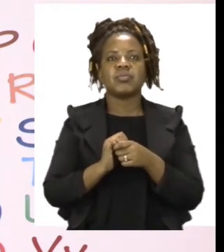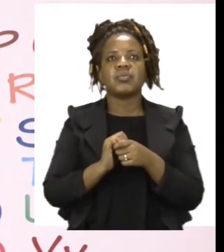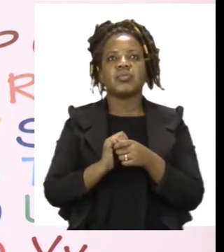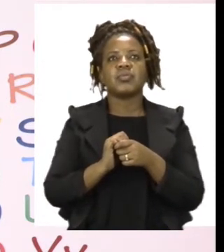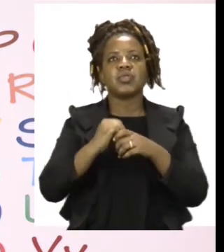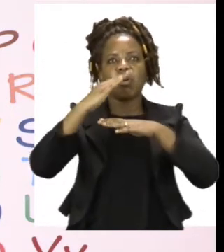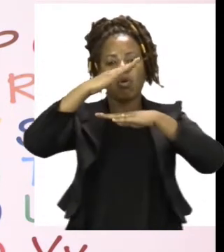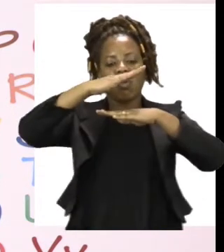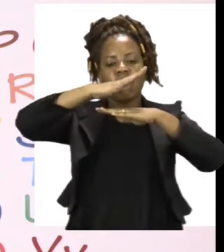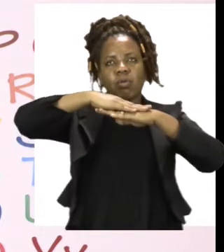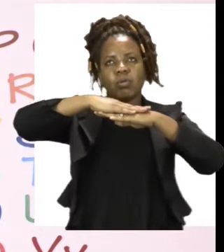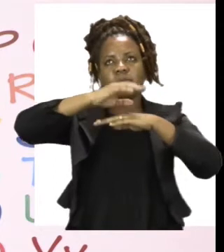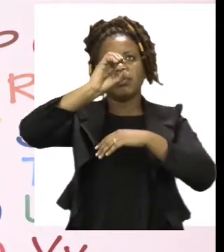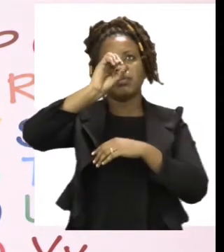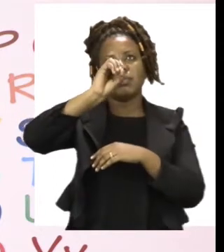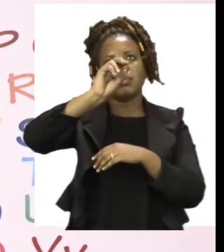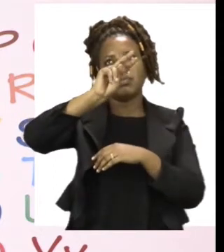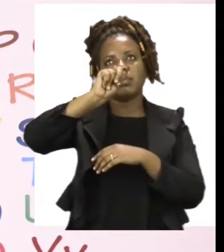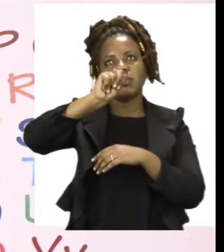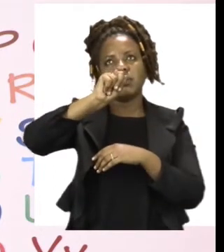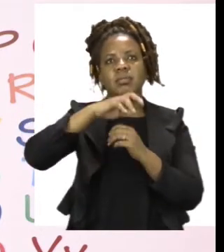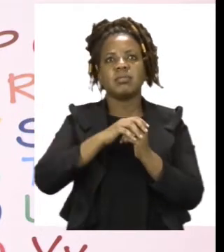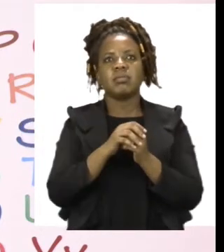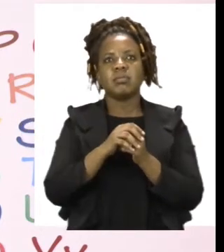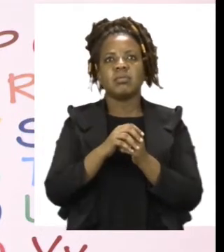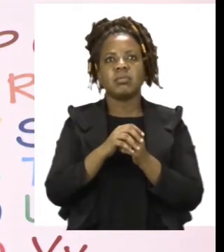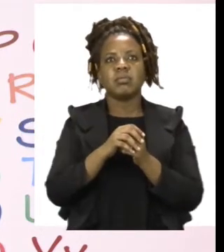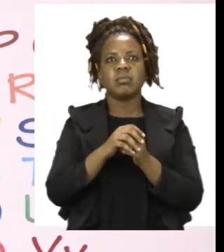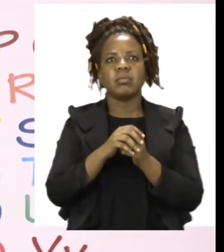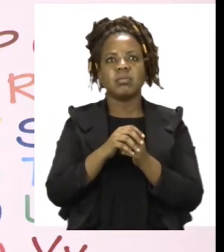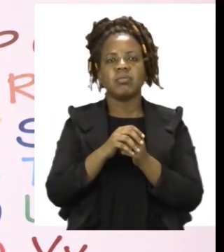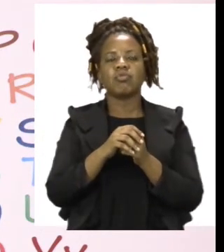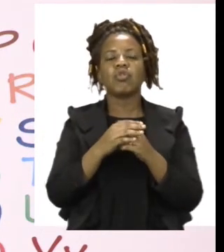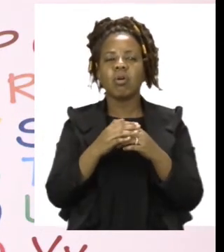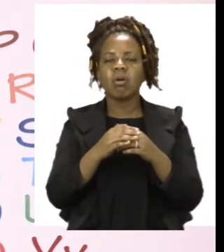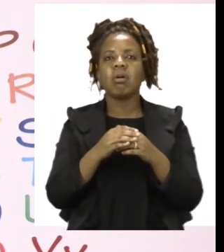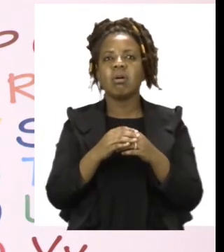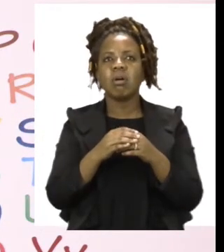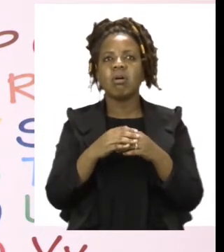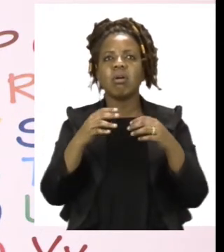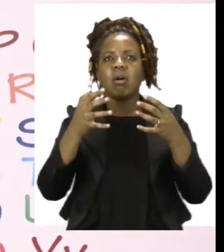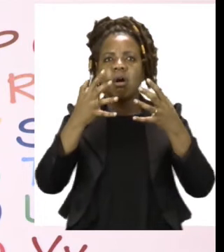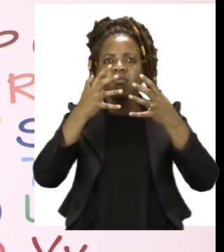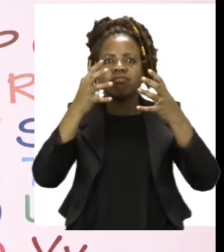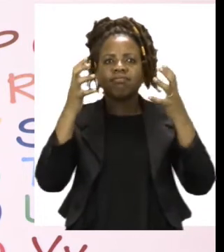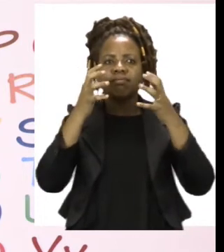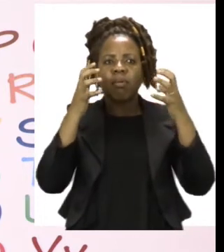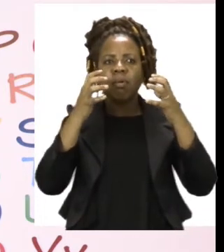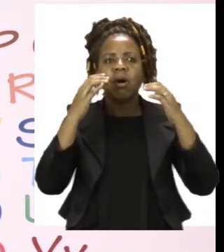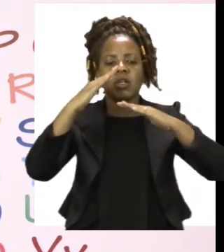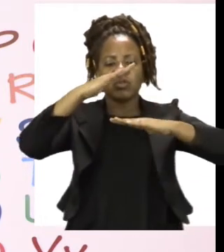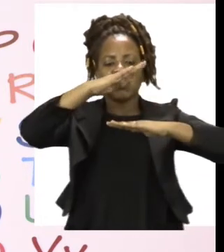Let's see. The lion is on the table. On